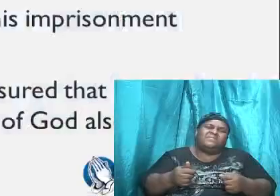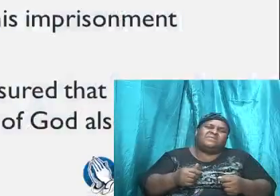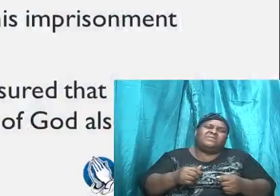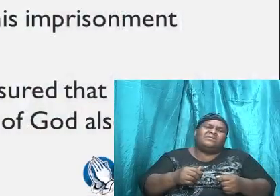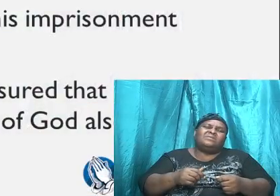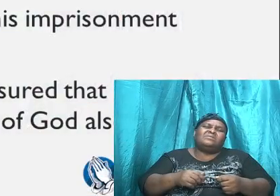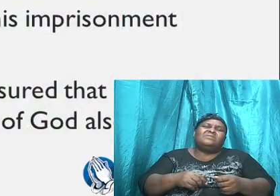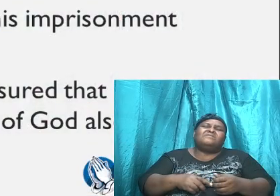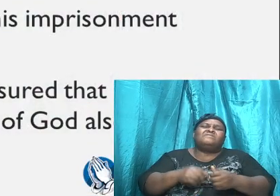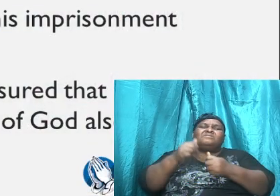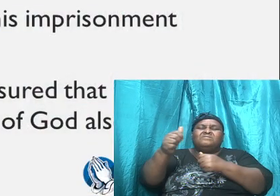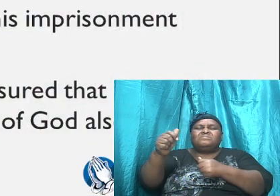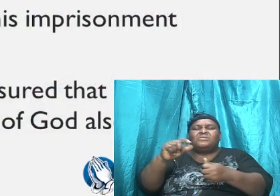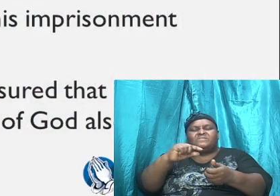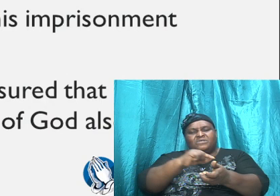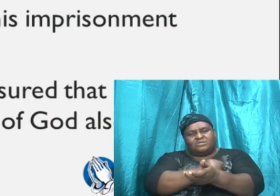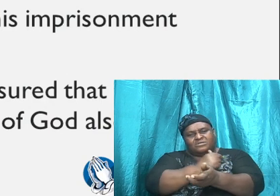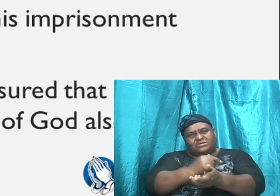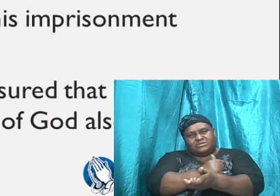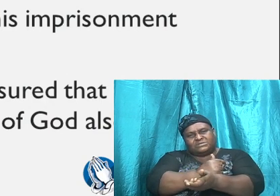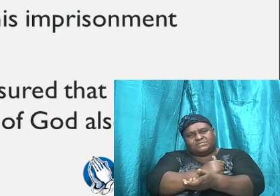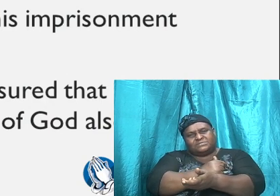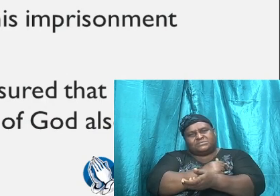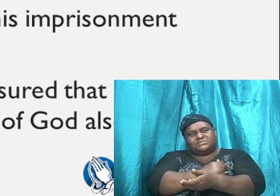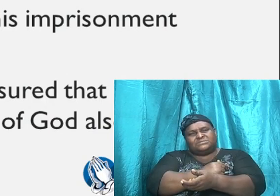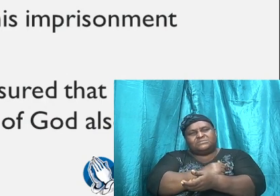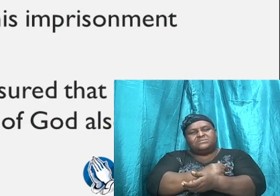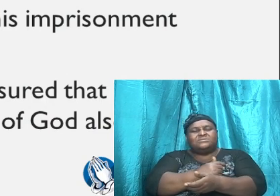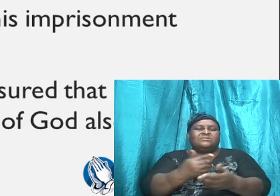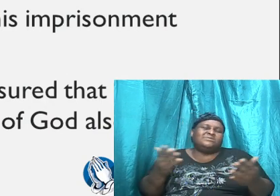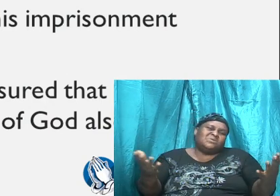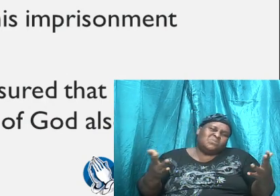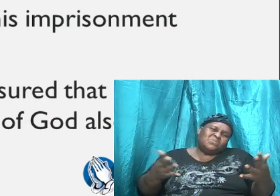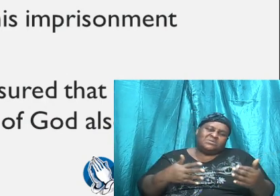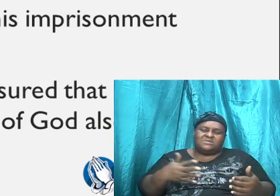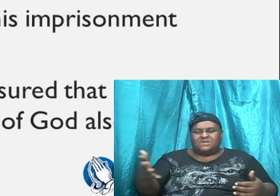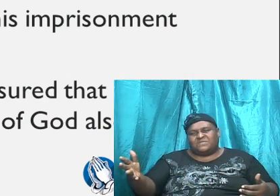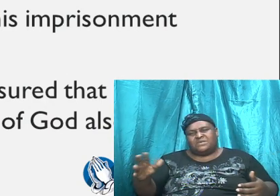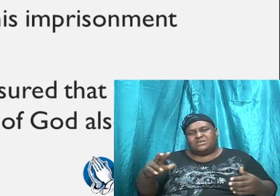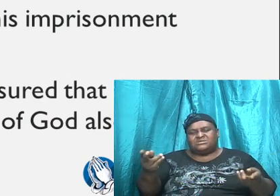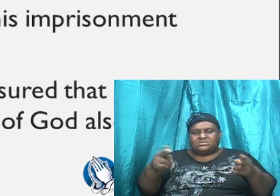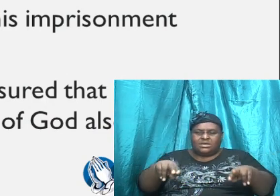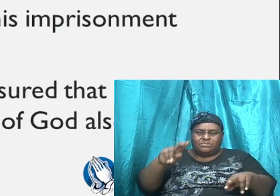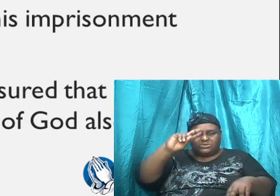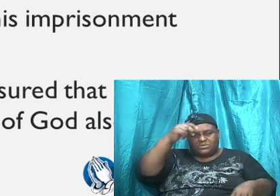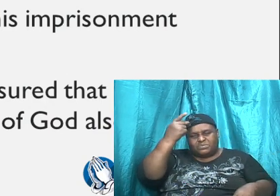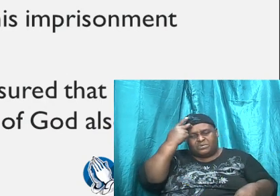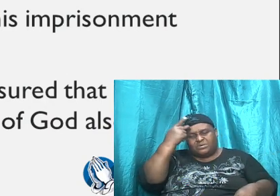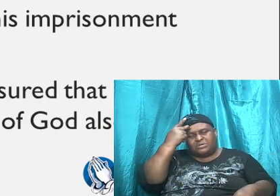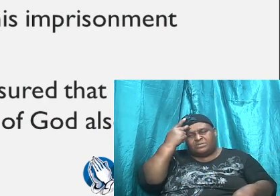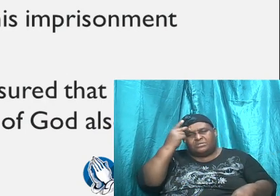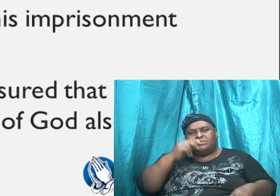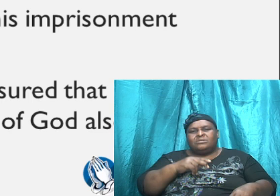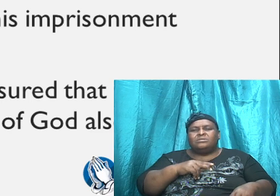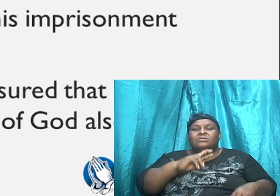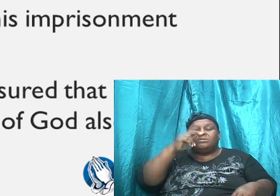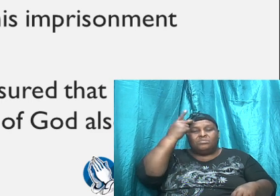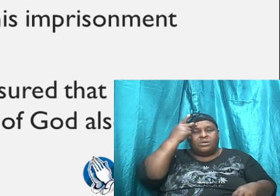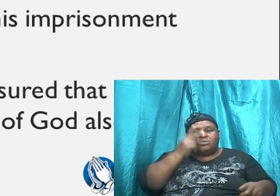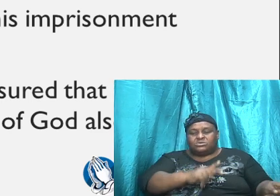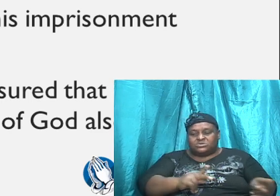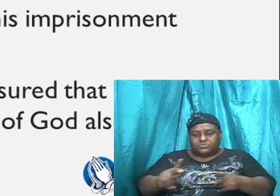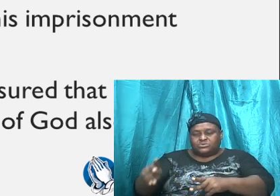furtherance of the gospel. And so what is the things that has happened to him? Well, Paul was placed in prison.